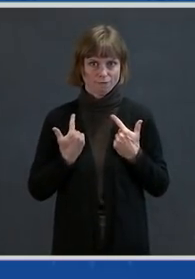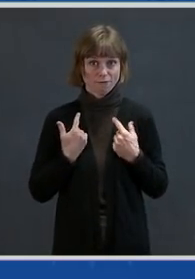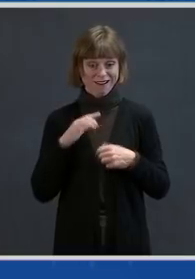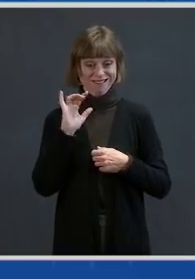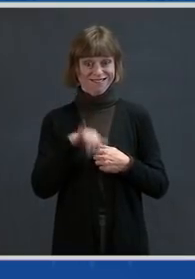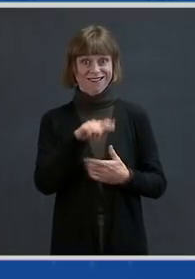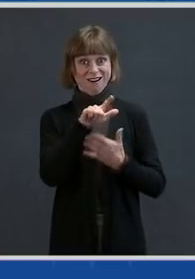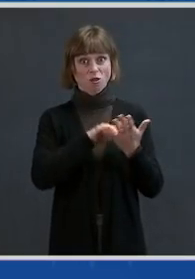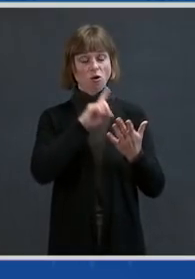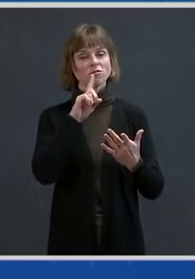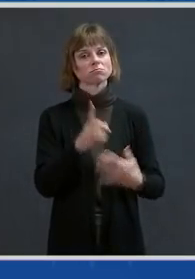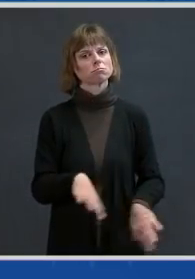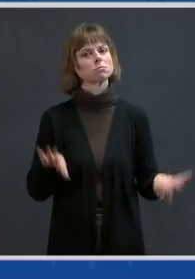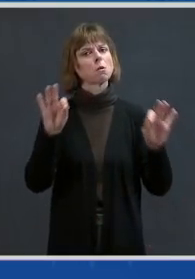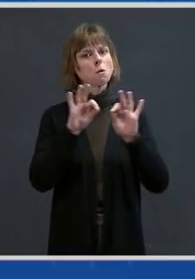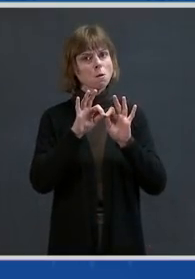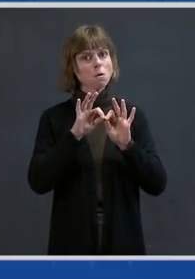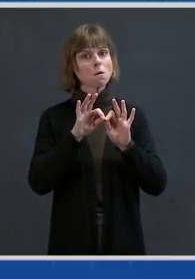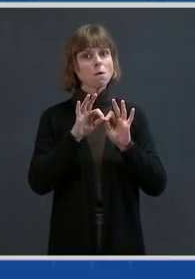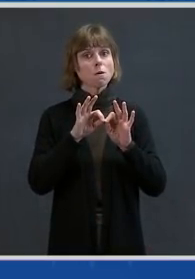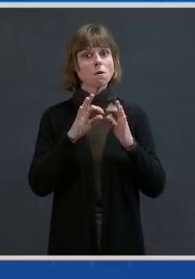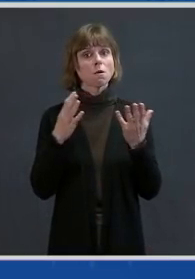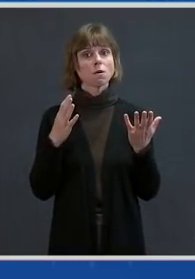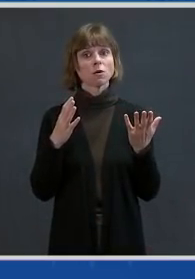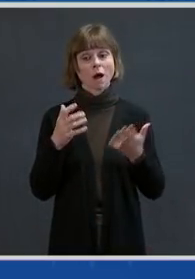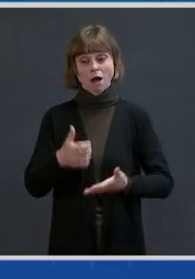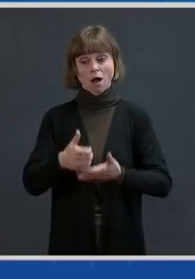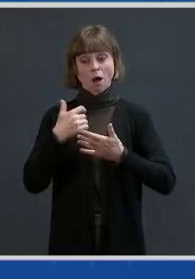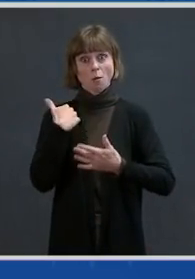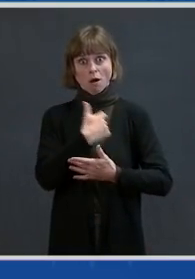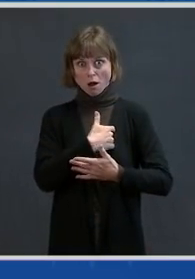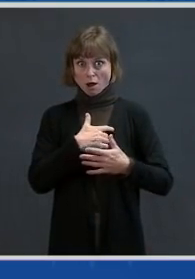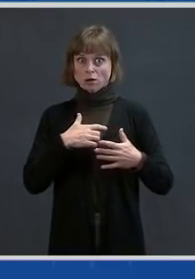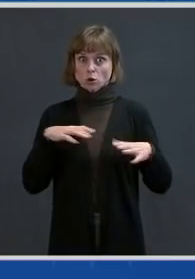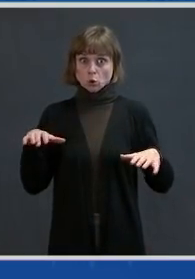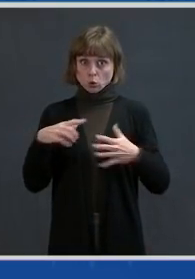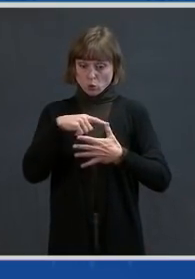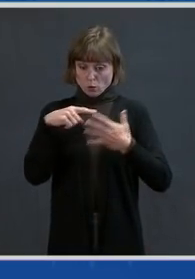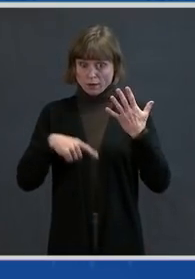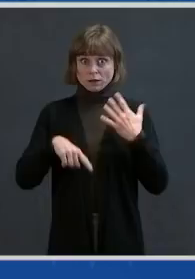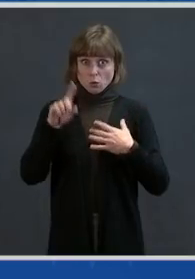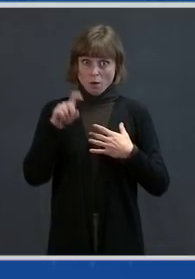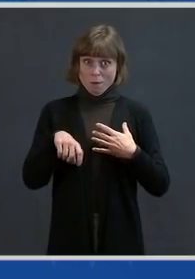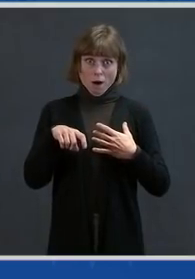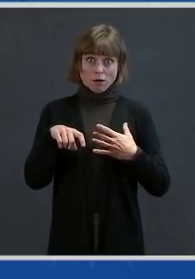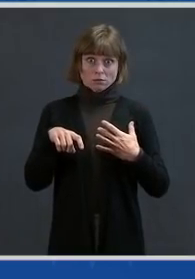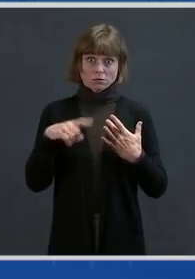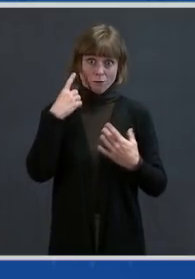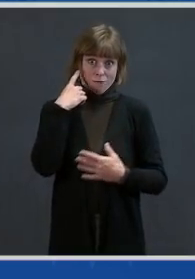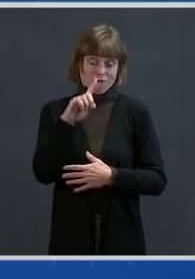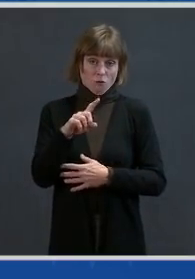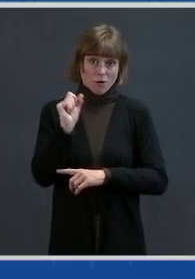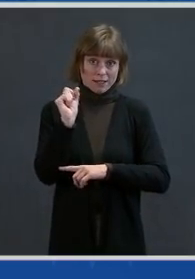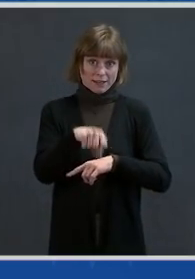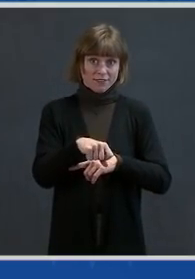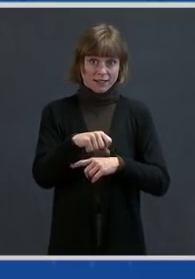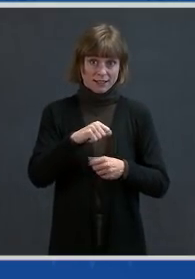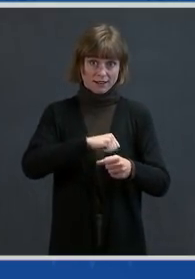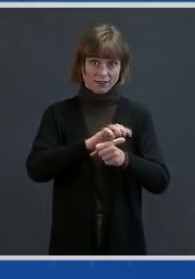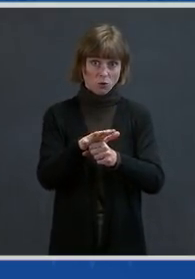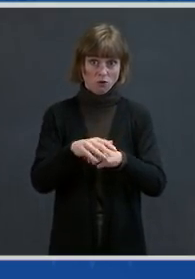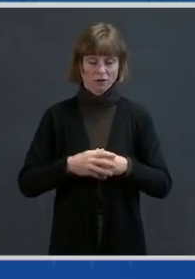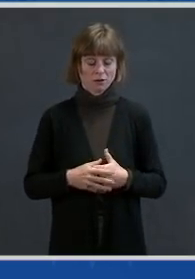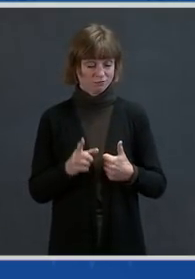to allowing us to do some things that we all need to do to defeat this virus. Needed